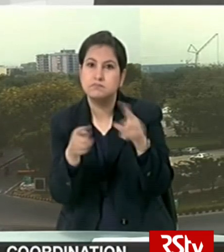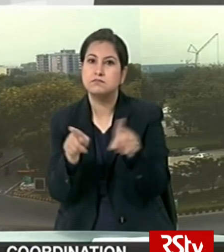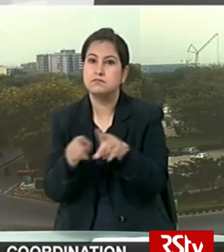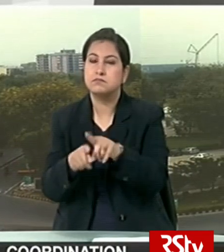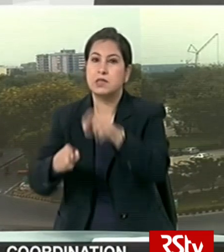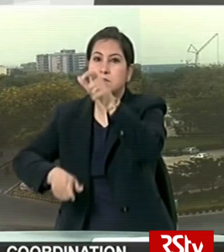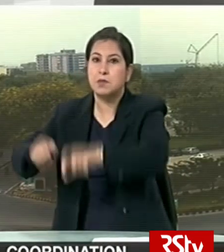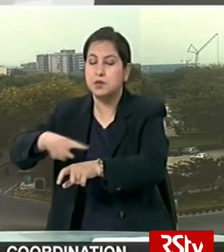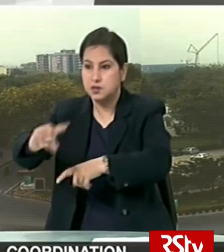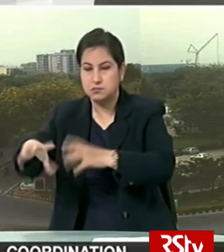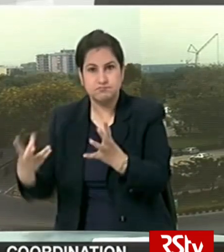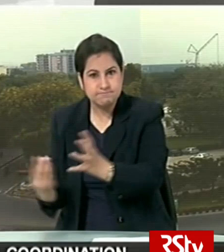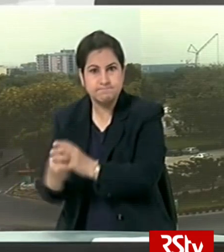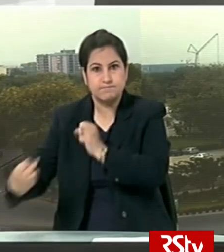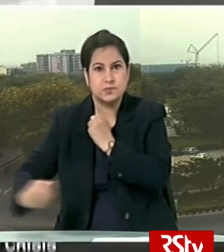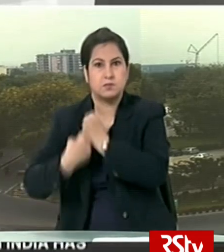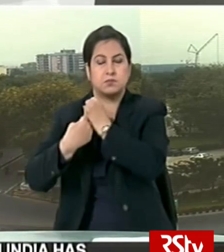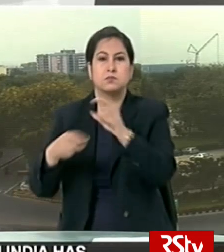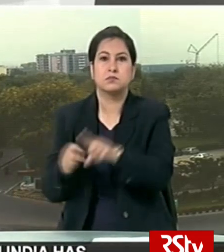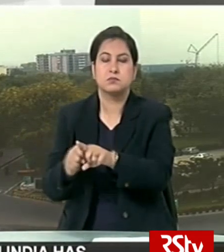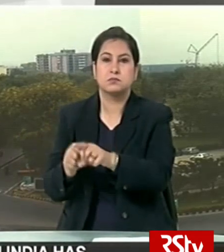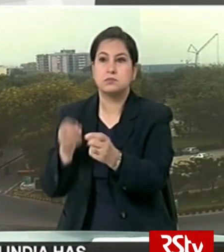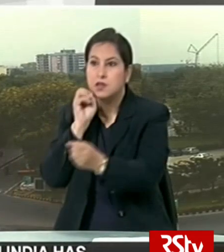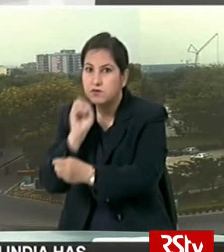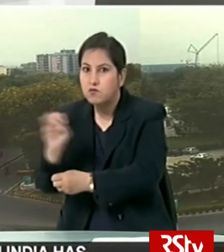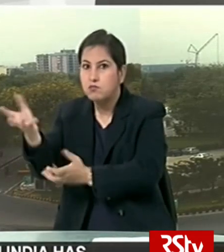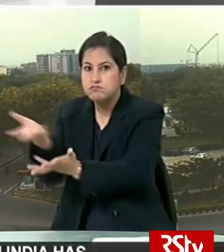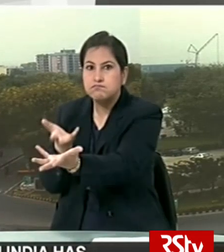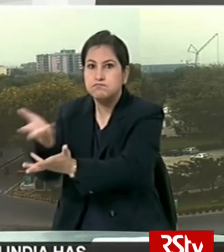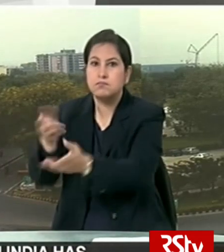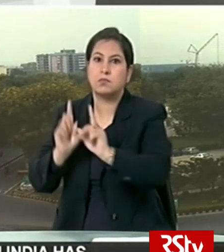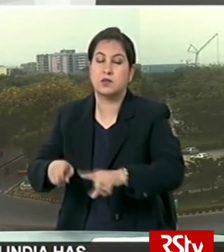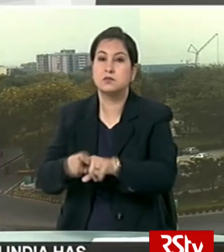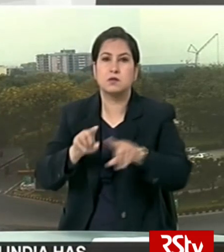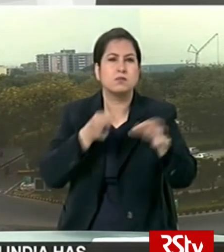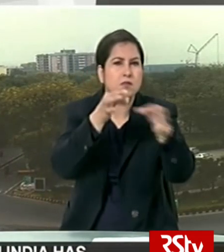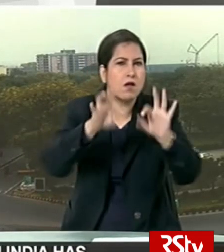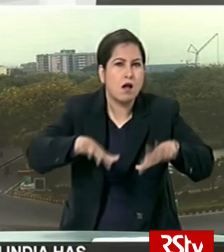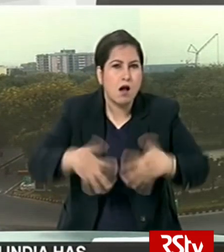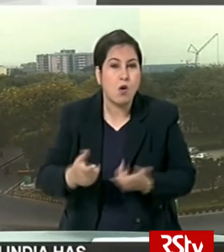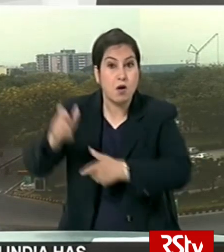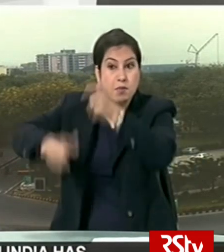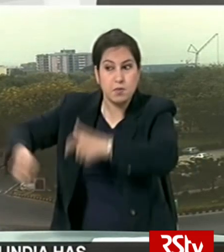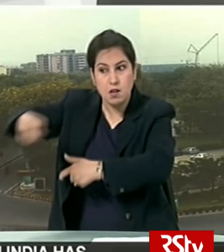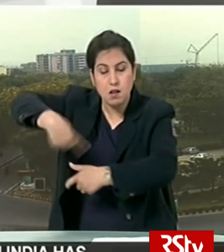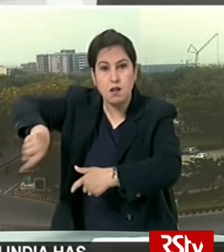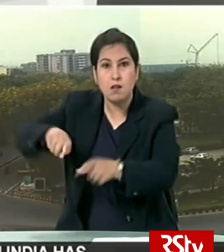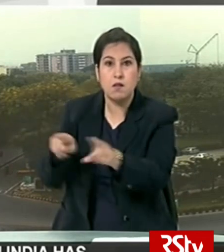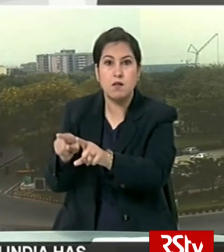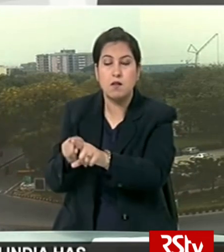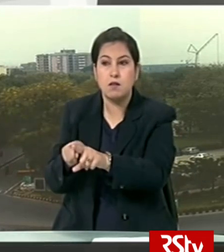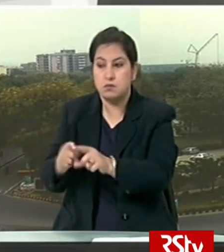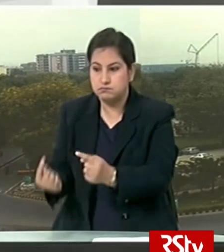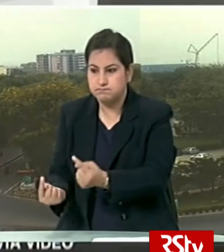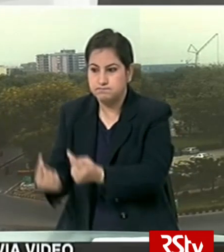which is based on ensuring public engagement through appropriate messaging he explained how this people-centric bottom-up